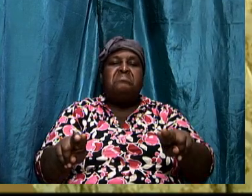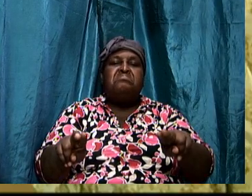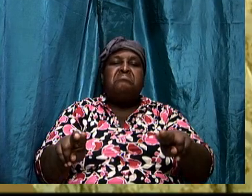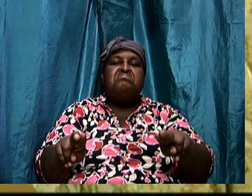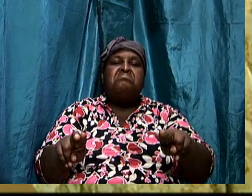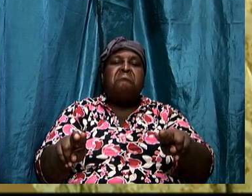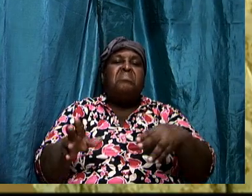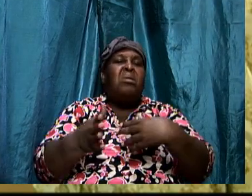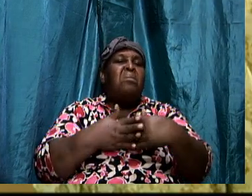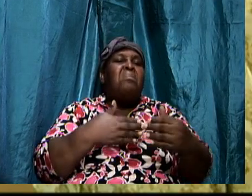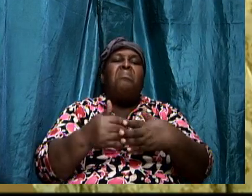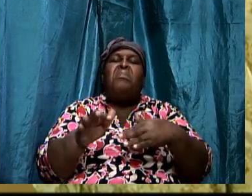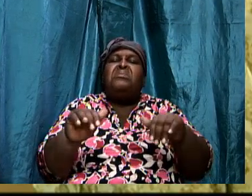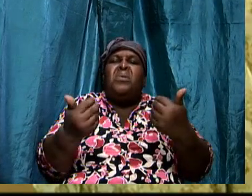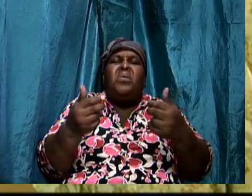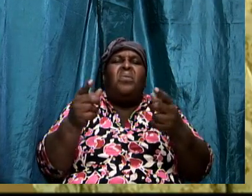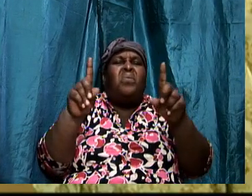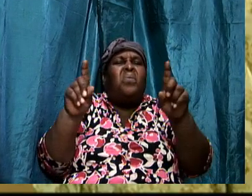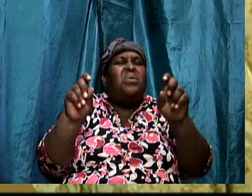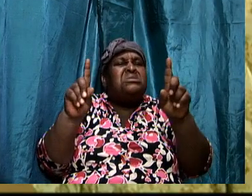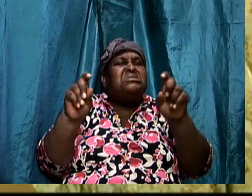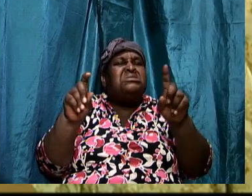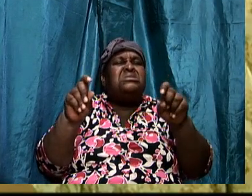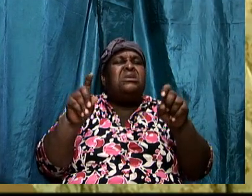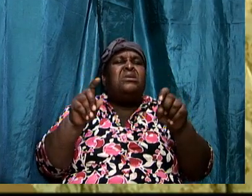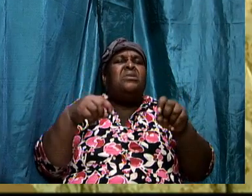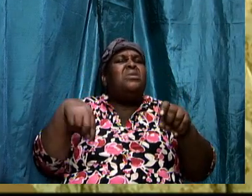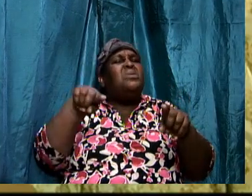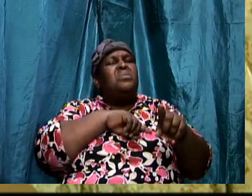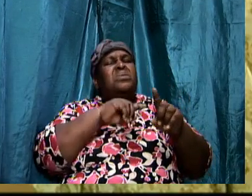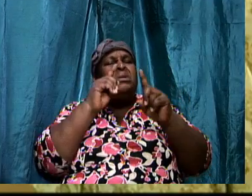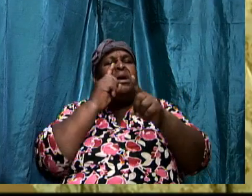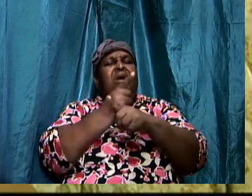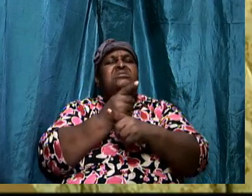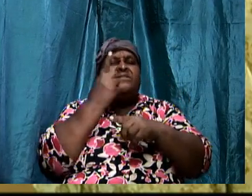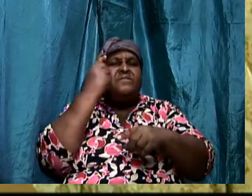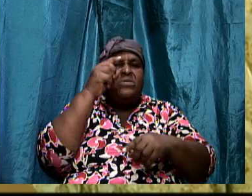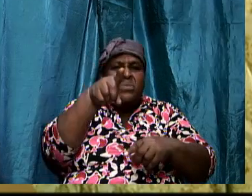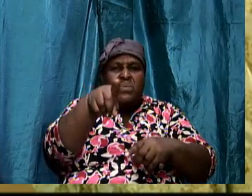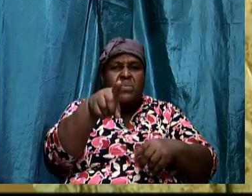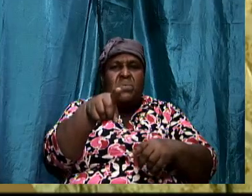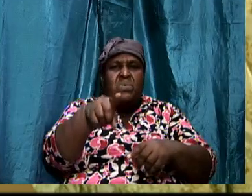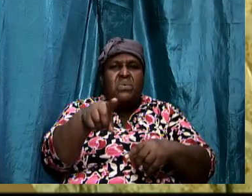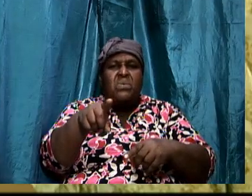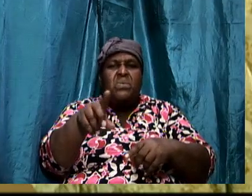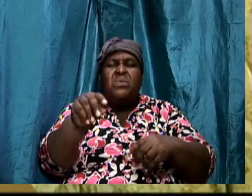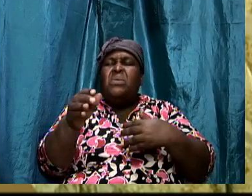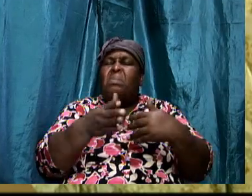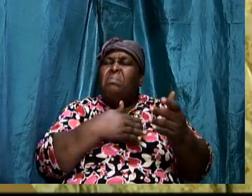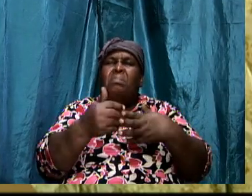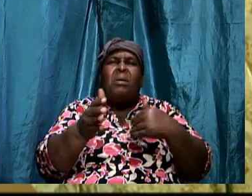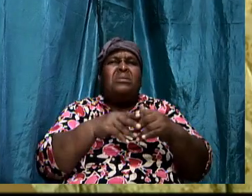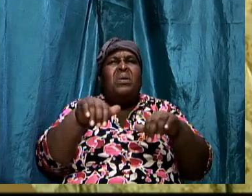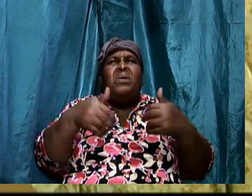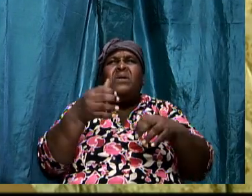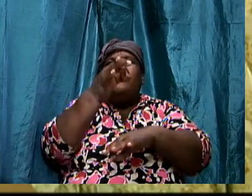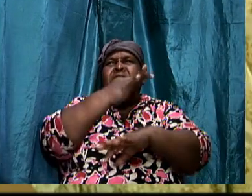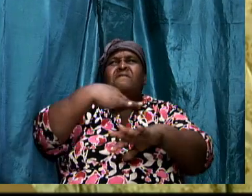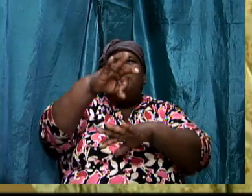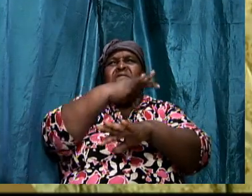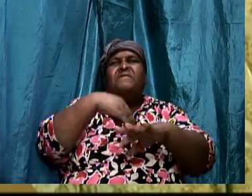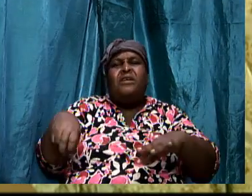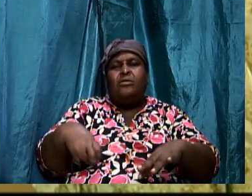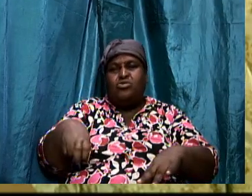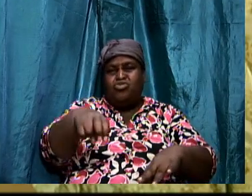how many questions we answer for you. It doesn't matter how many field trips we go on and we sit and we talk